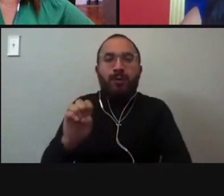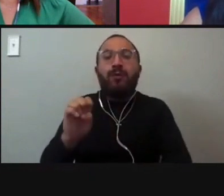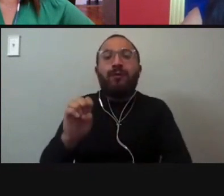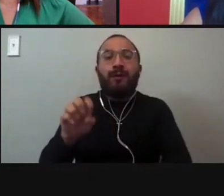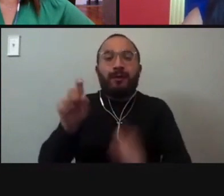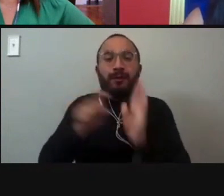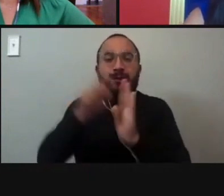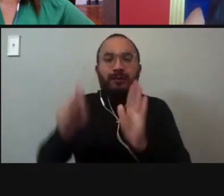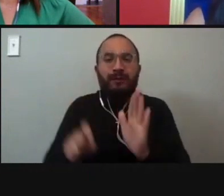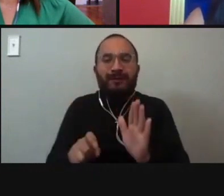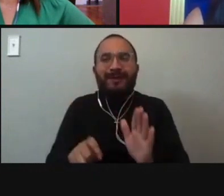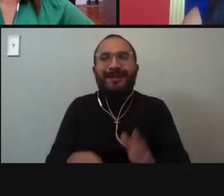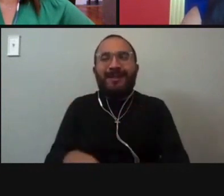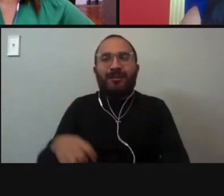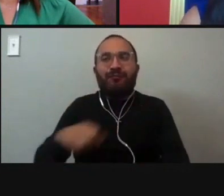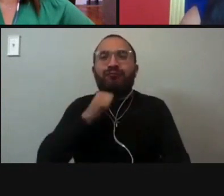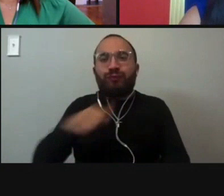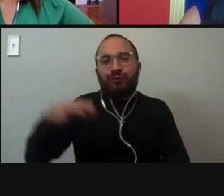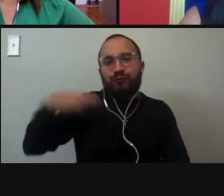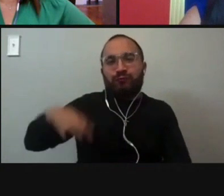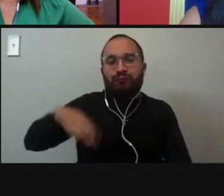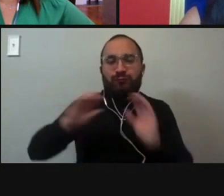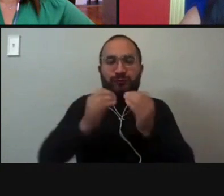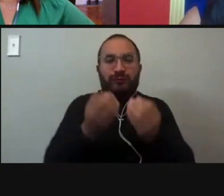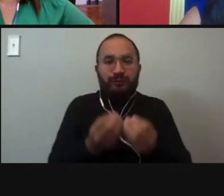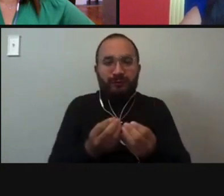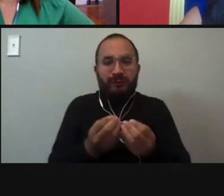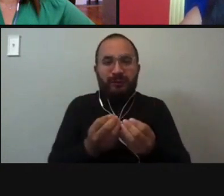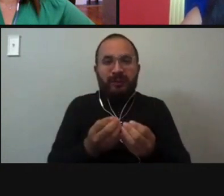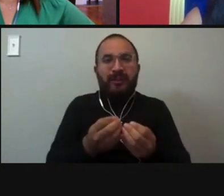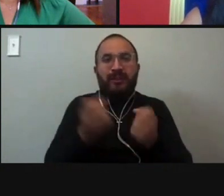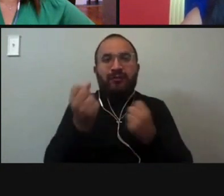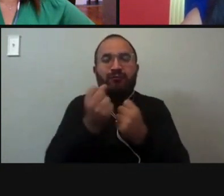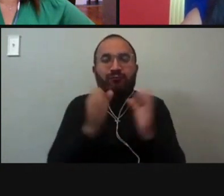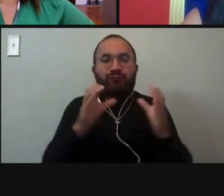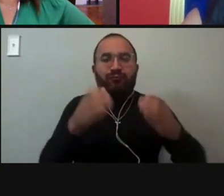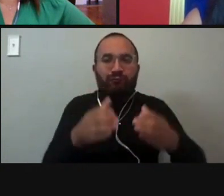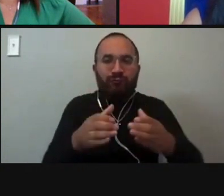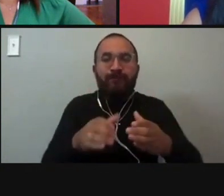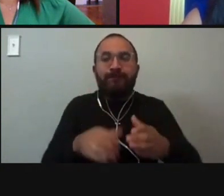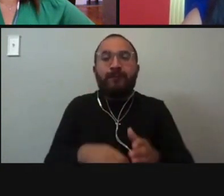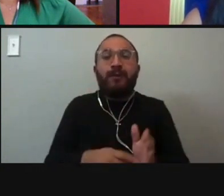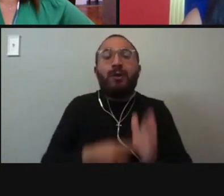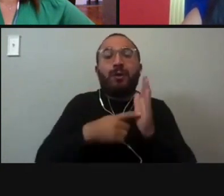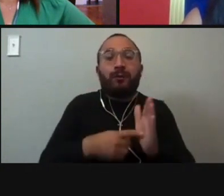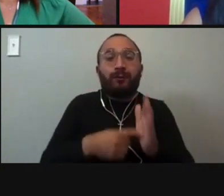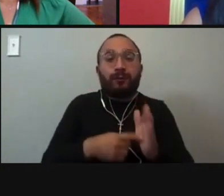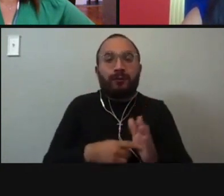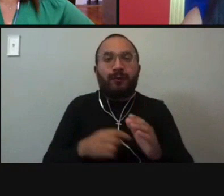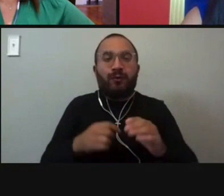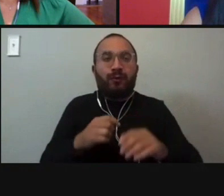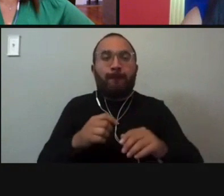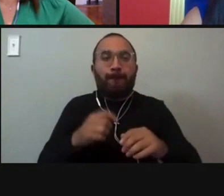grassroots organization building power in underrepresented youth communities through civic education, leadership development, and